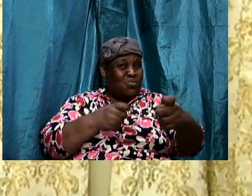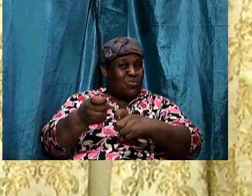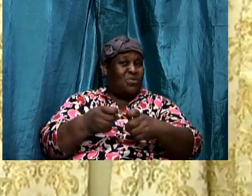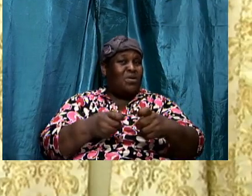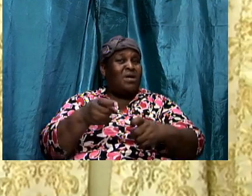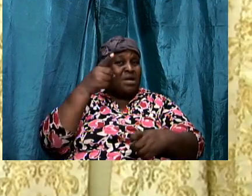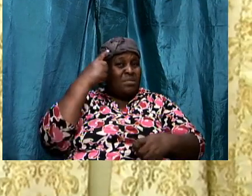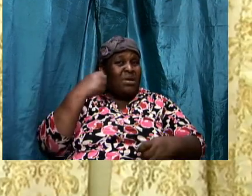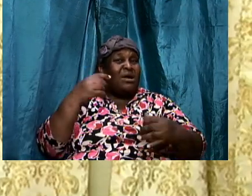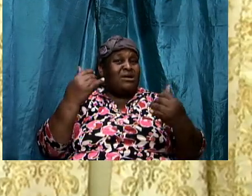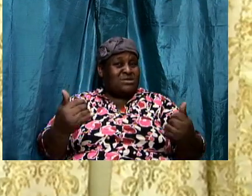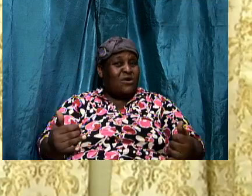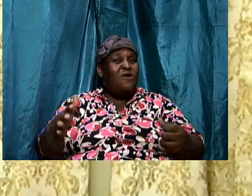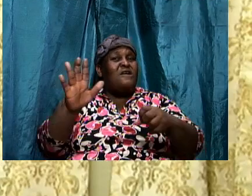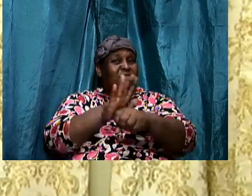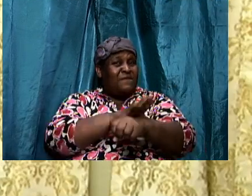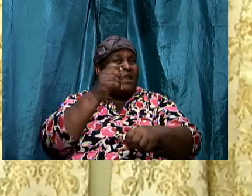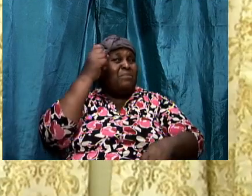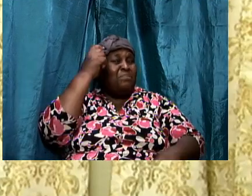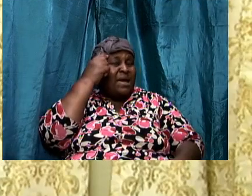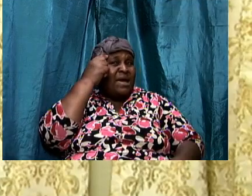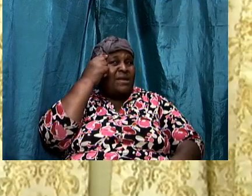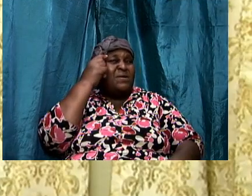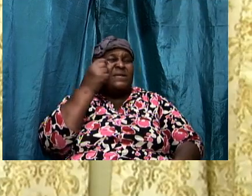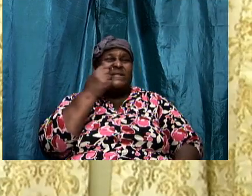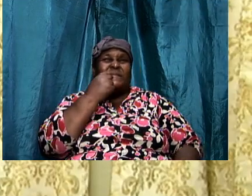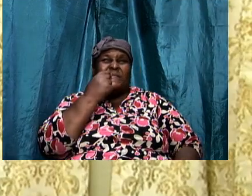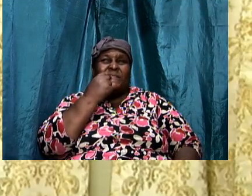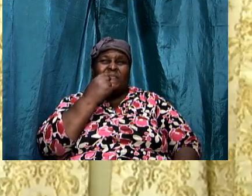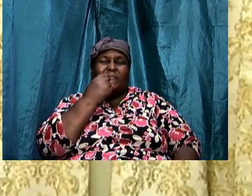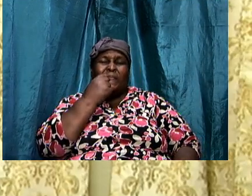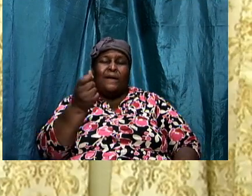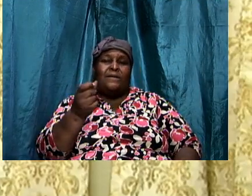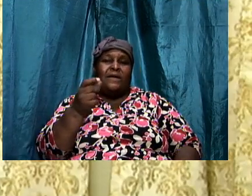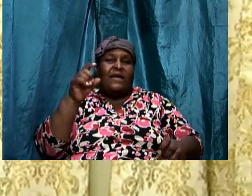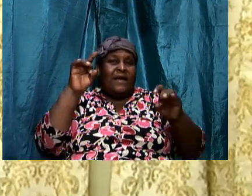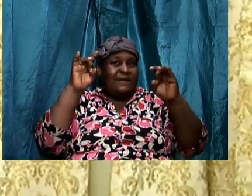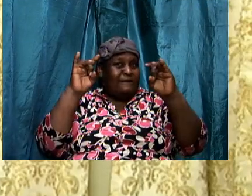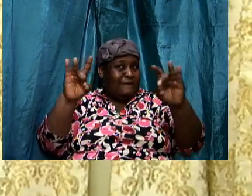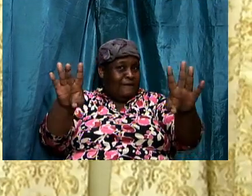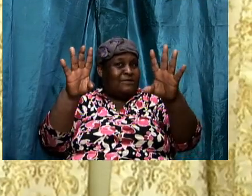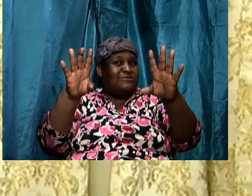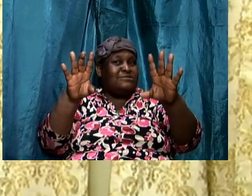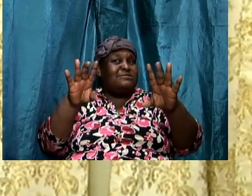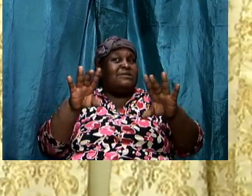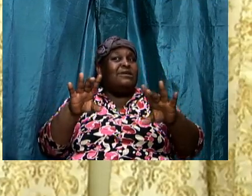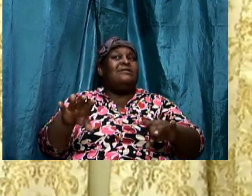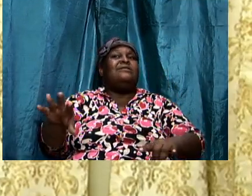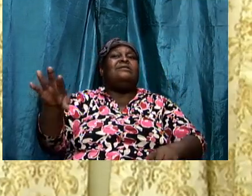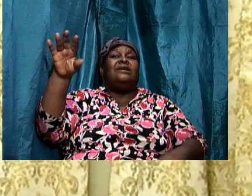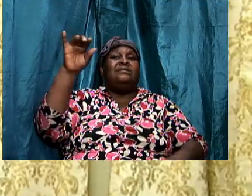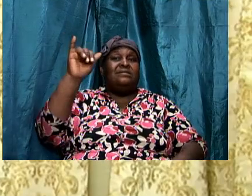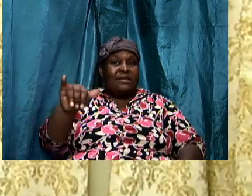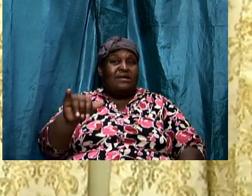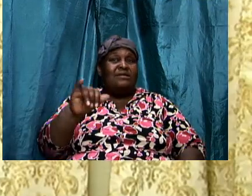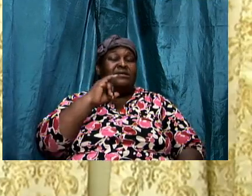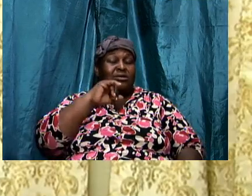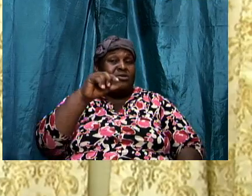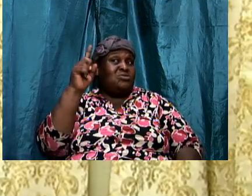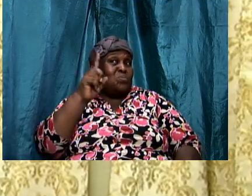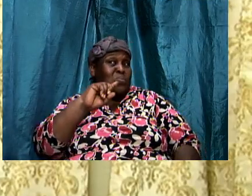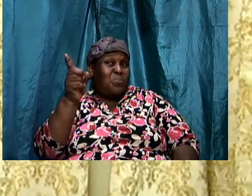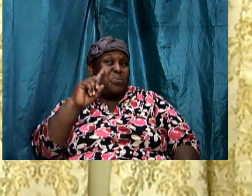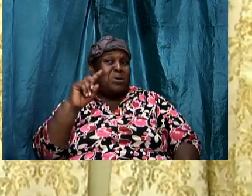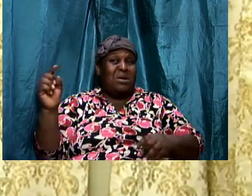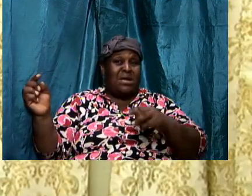with guile and with evil imagination and with hatred and that is where the